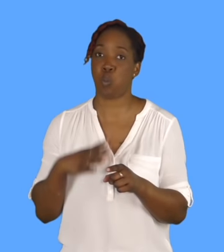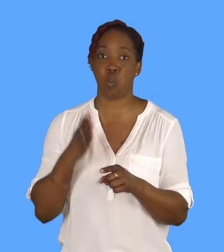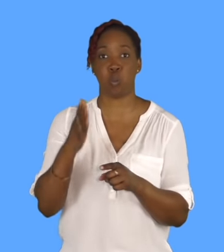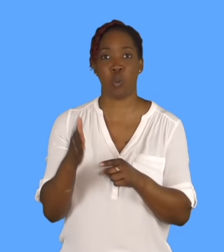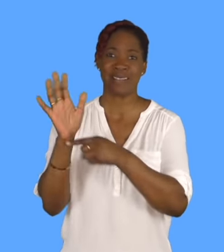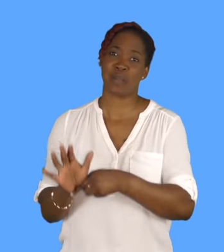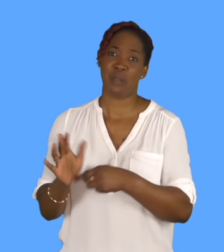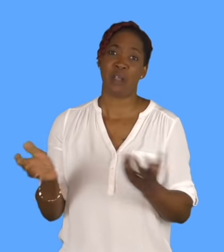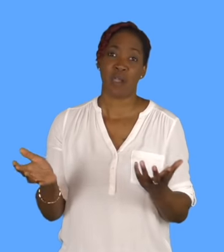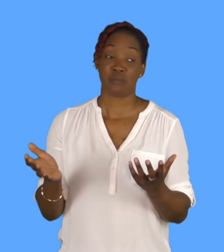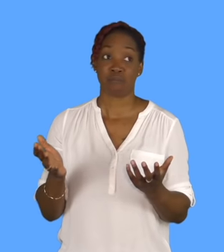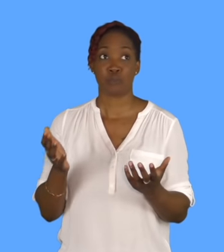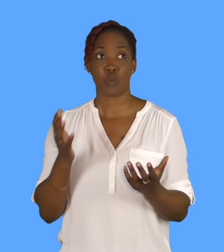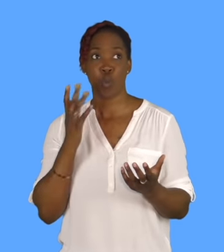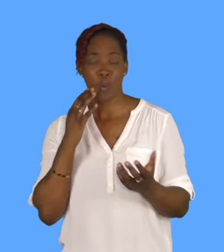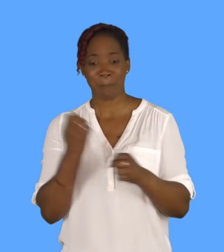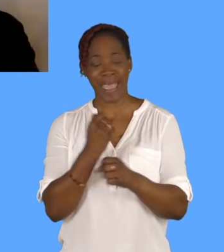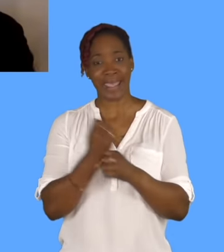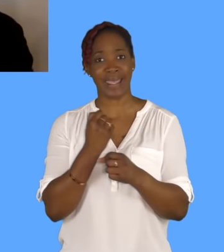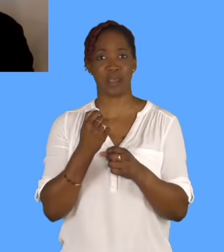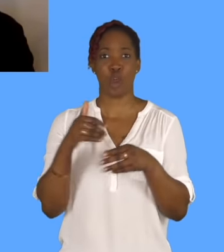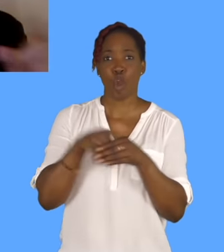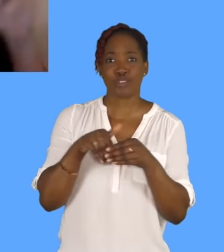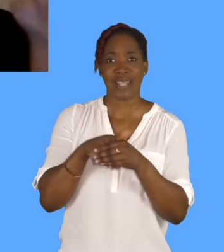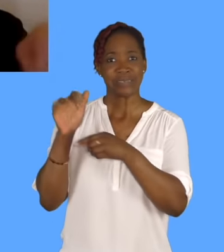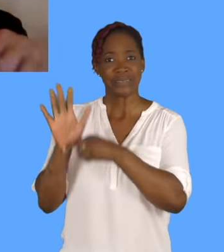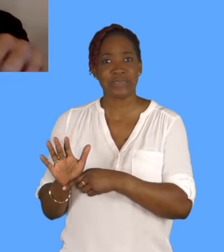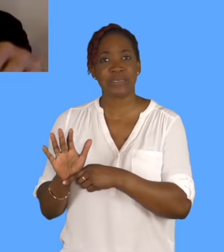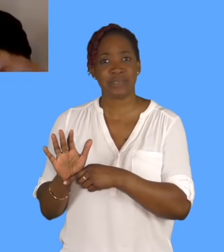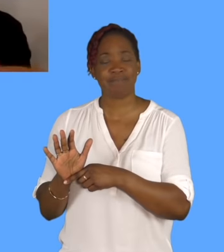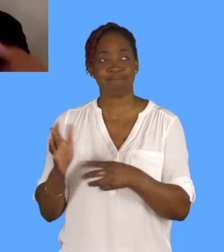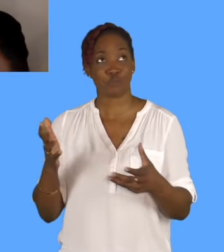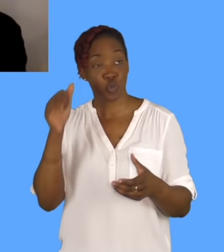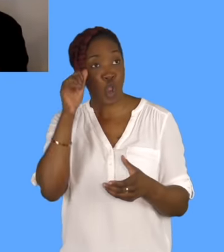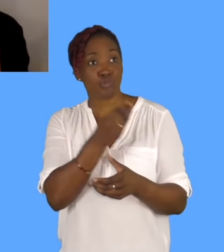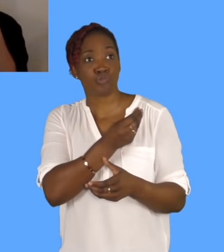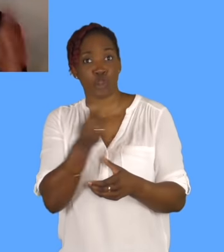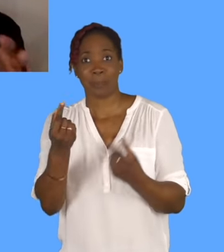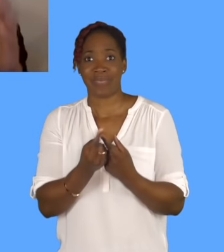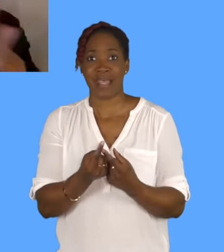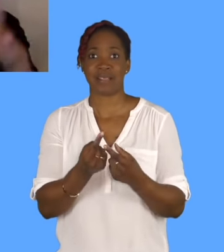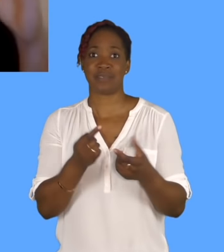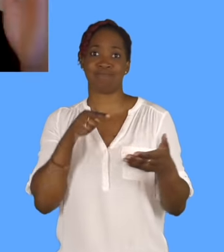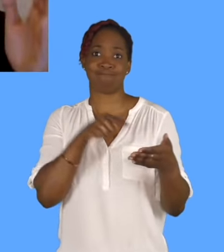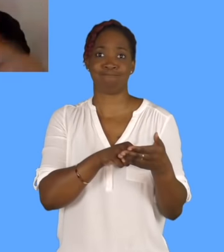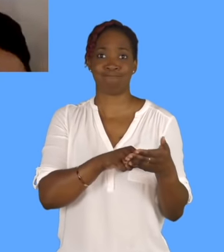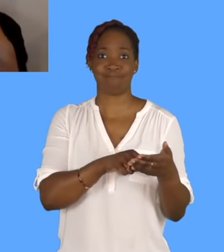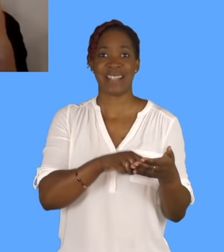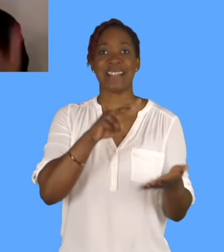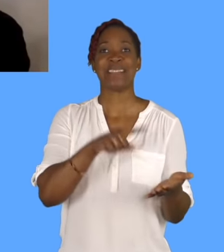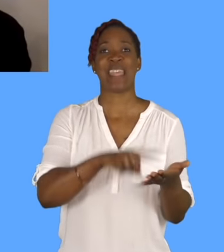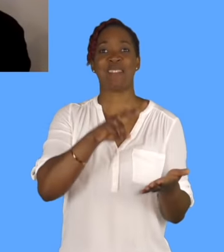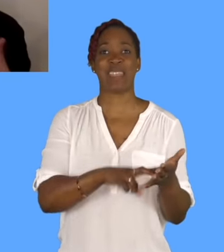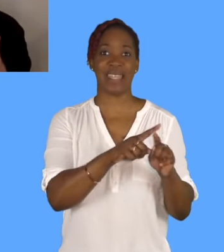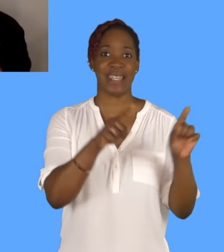certain things are meant for the TV, TV as in screen. So certain things are meant to watch on a small screen, and